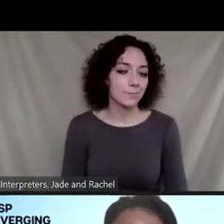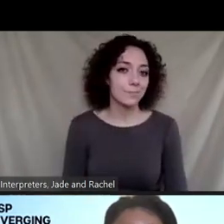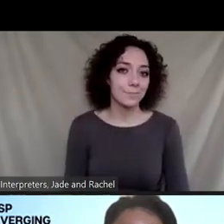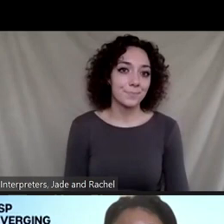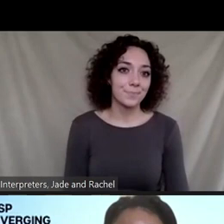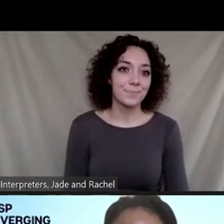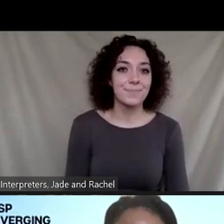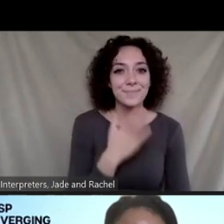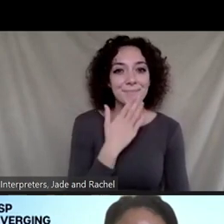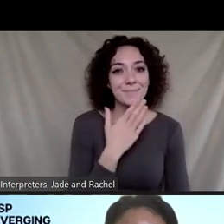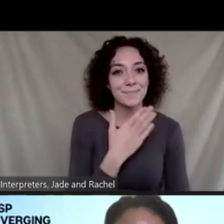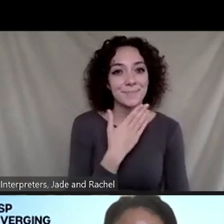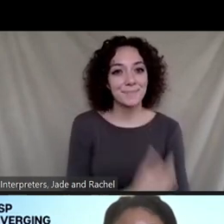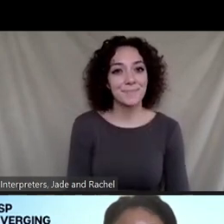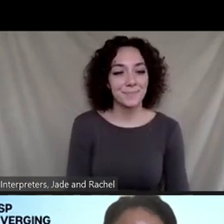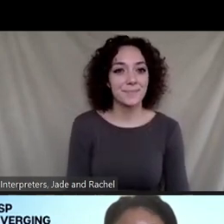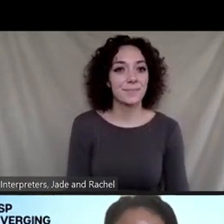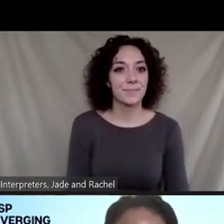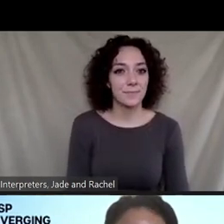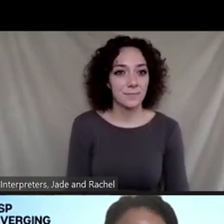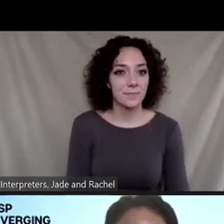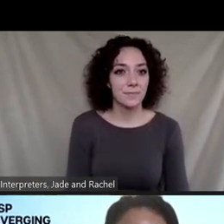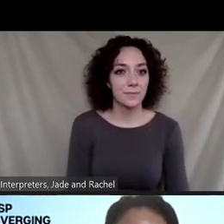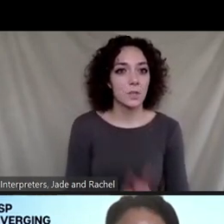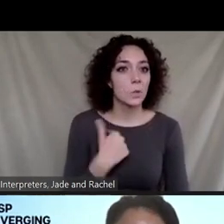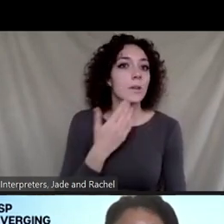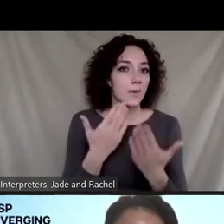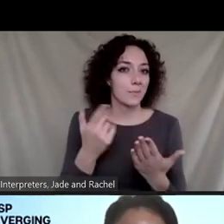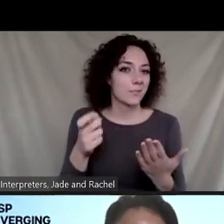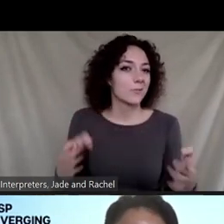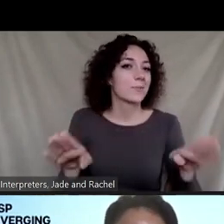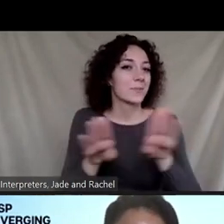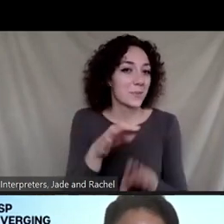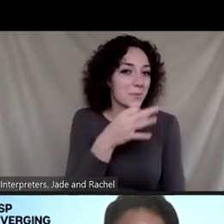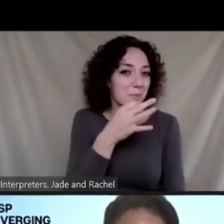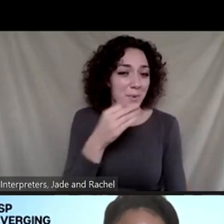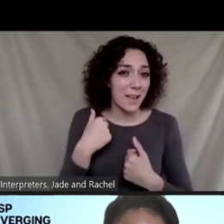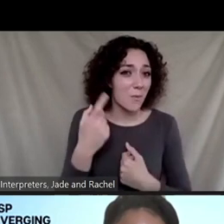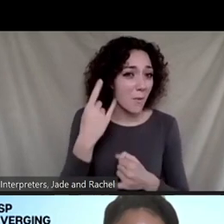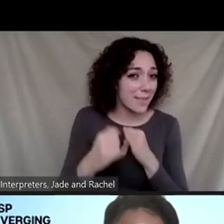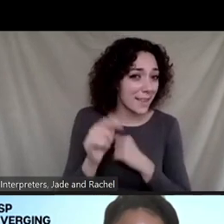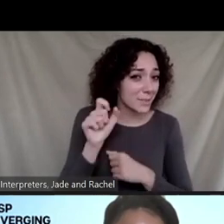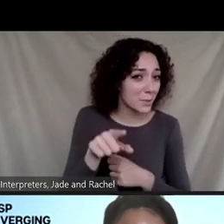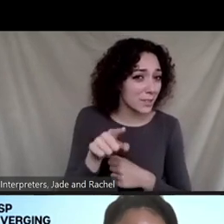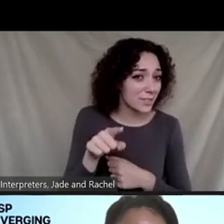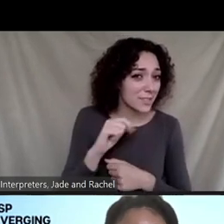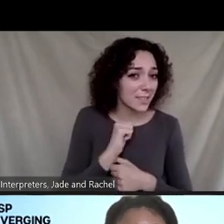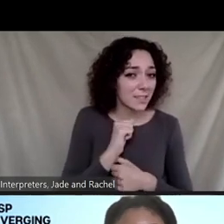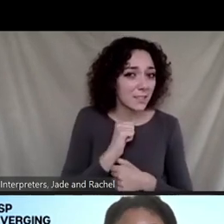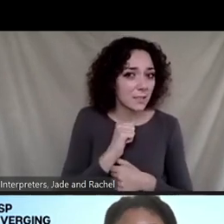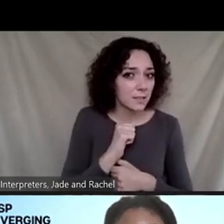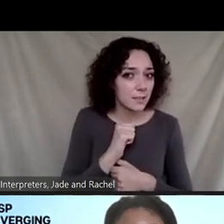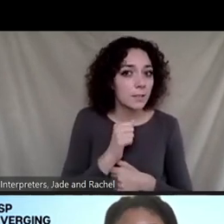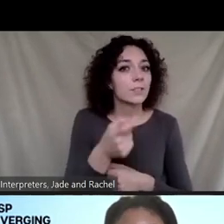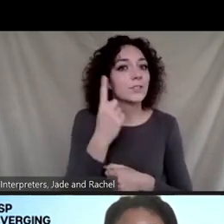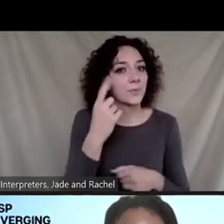Great. Thank you. We probably should close soon. Is there one last question, Dr. Trotz? There was one